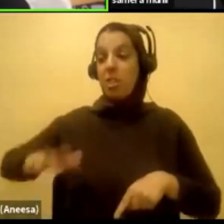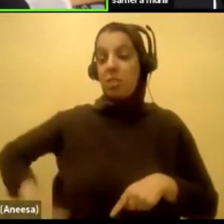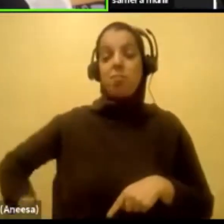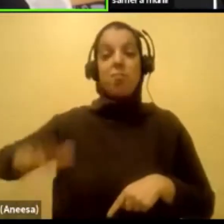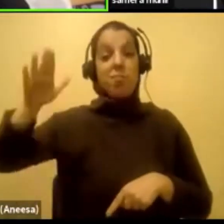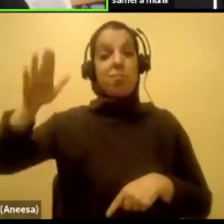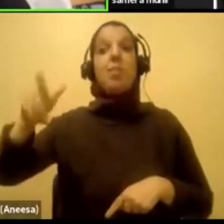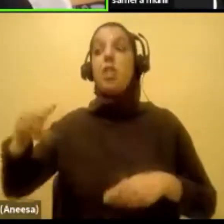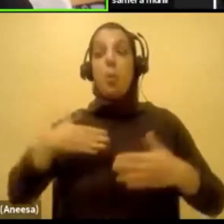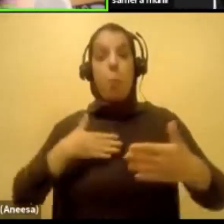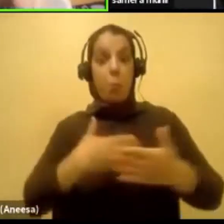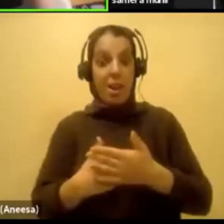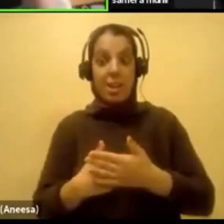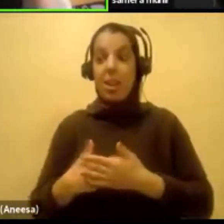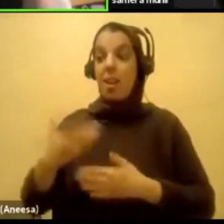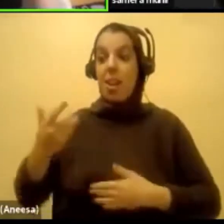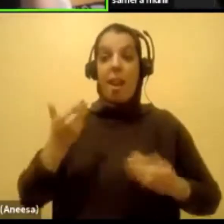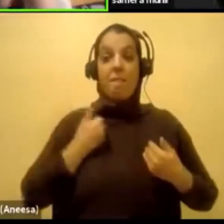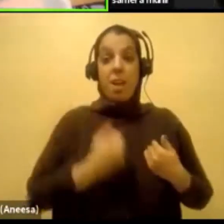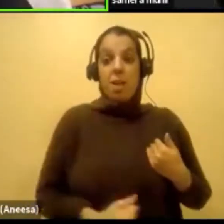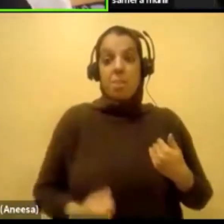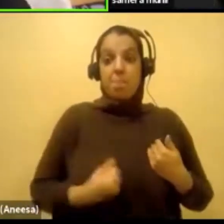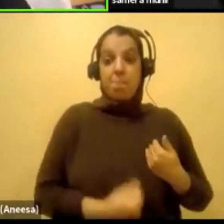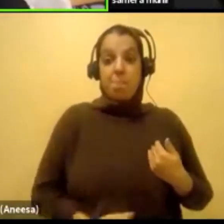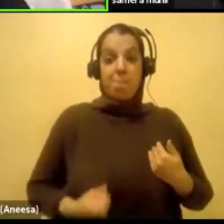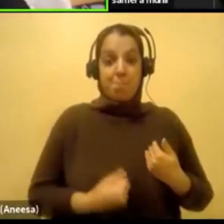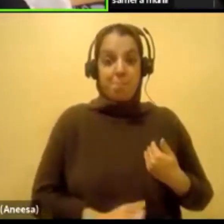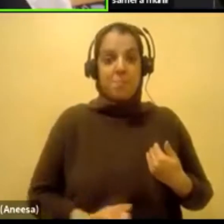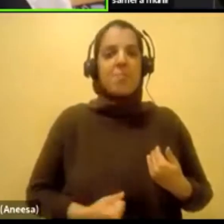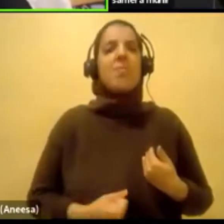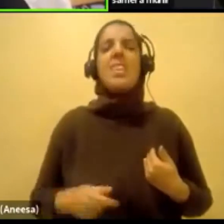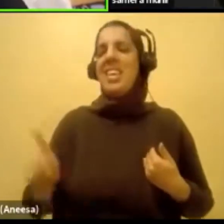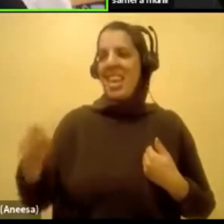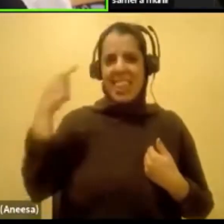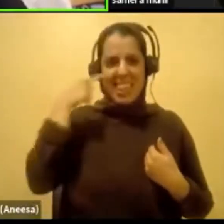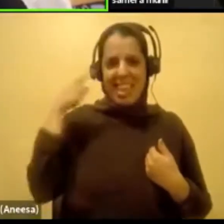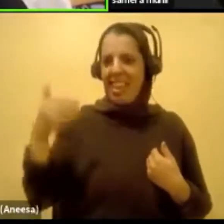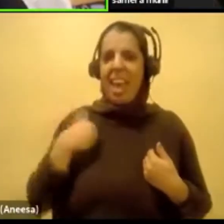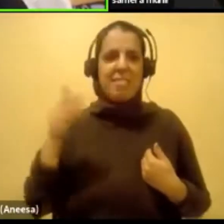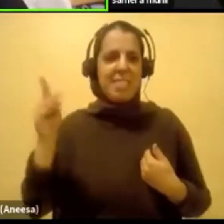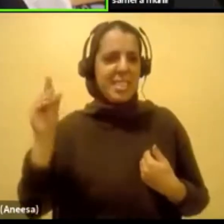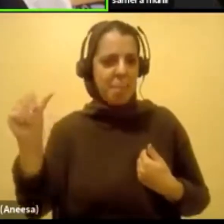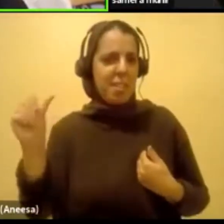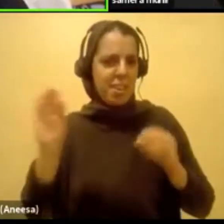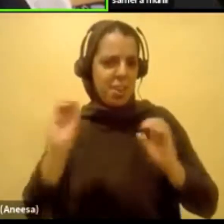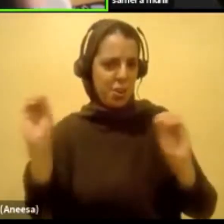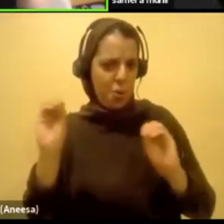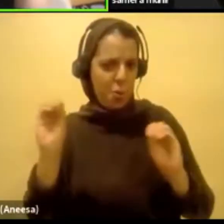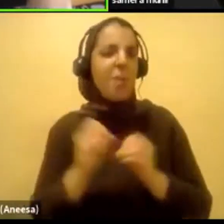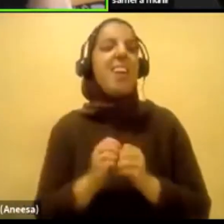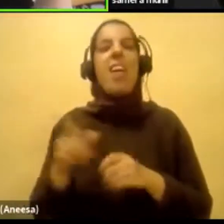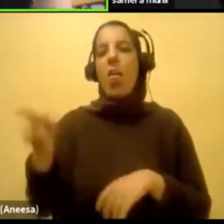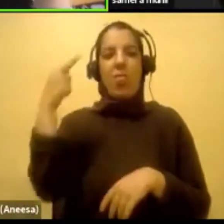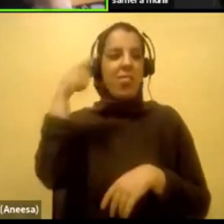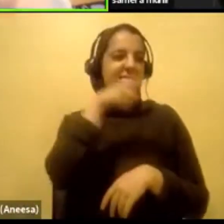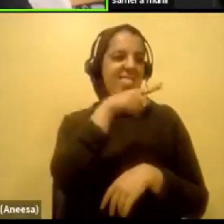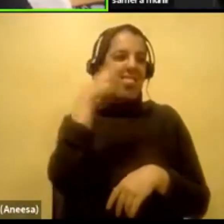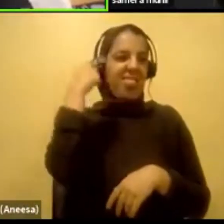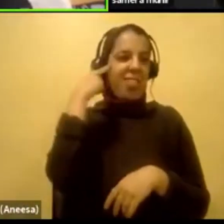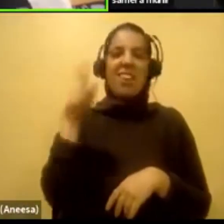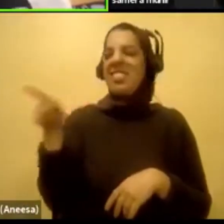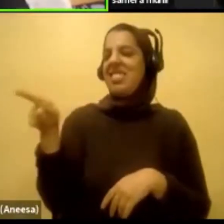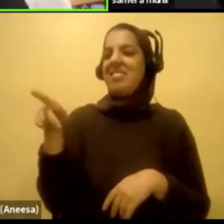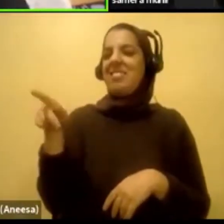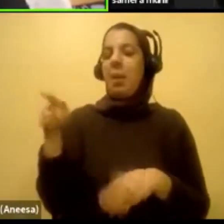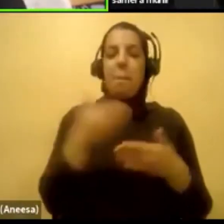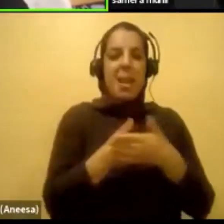very seriously. I was a lazy baby in the womb. I didn't move for 48 hours one time. And no signals went off that there